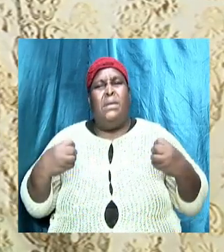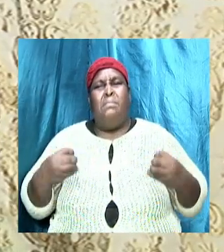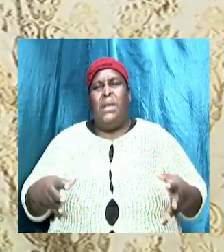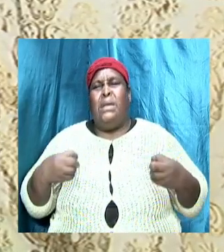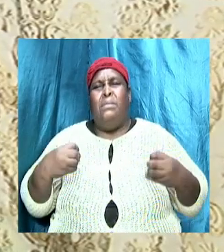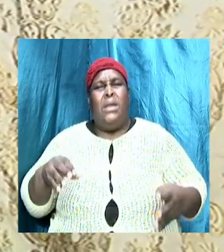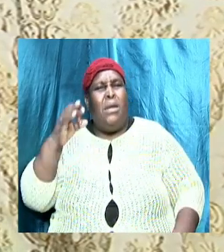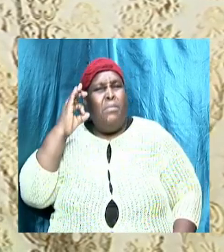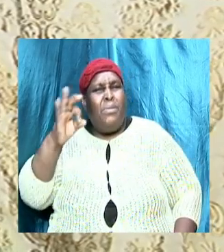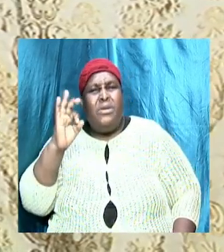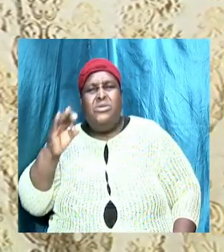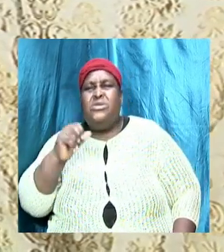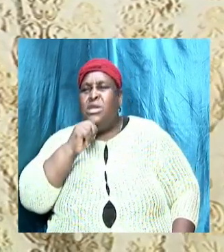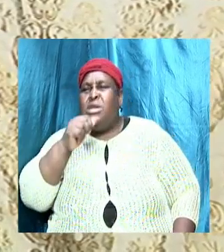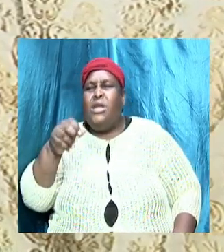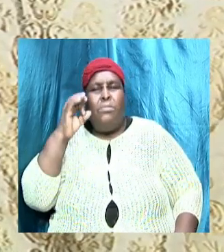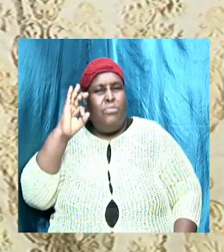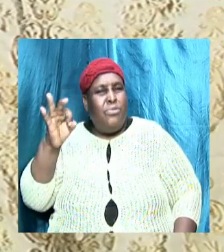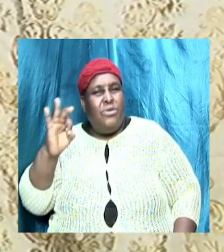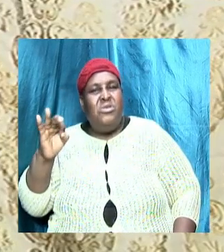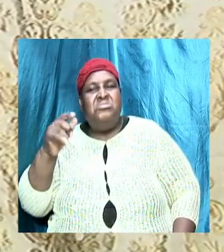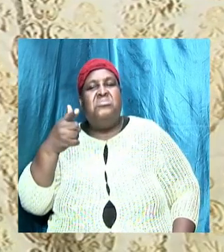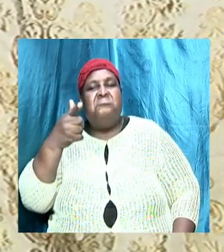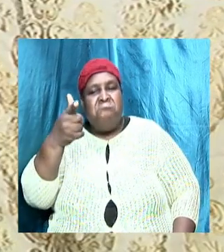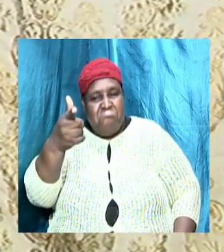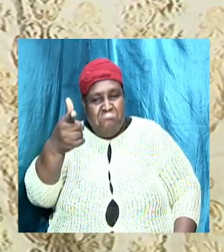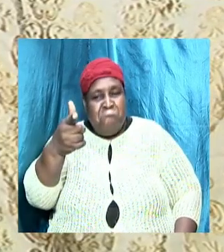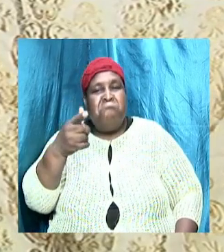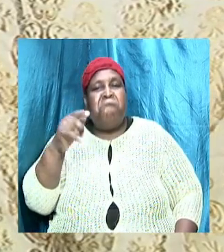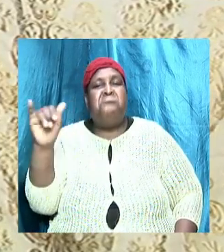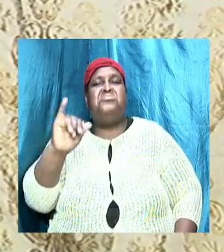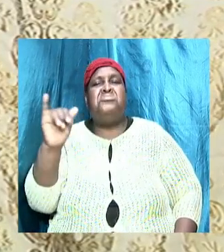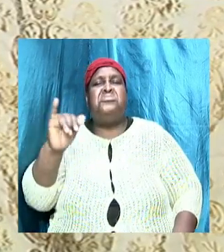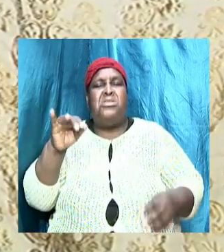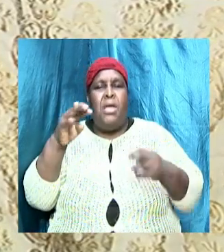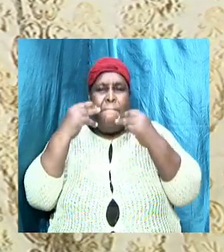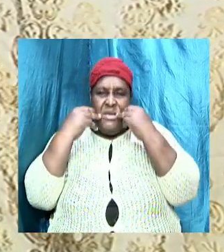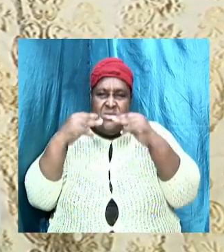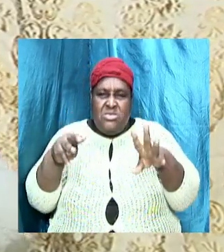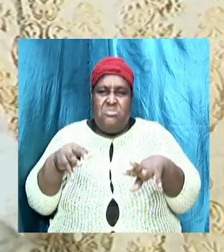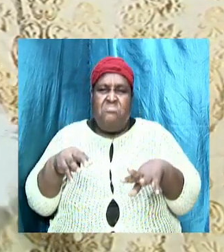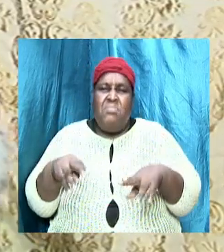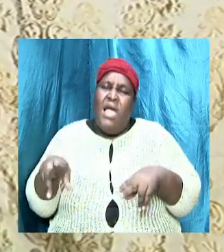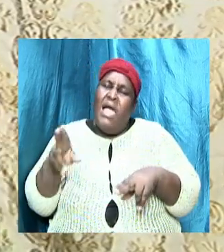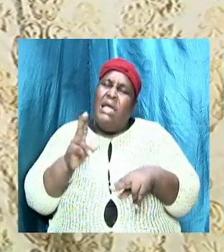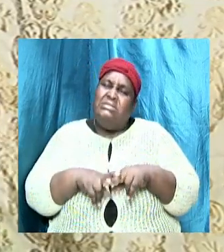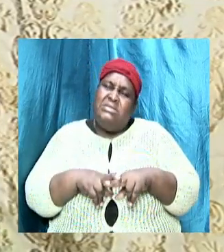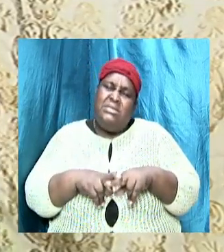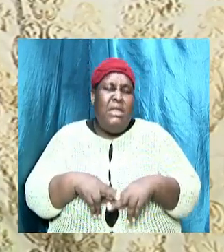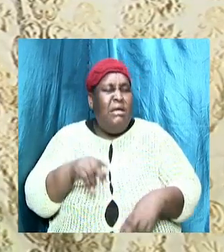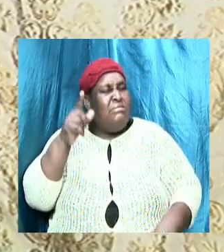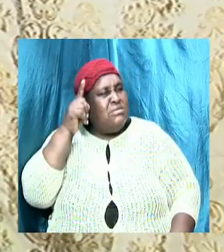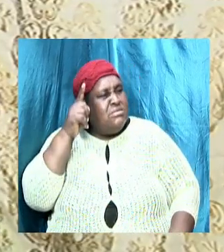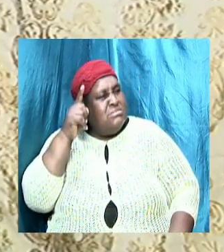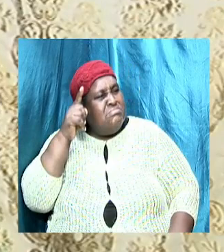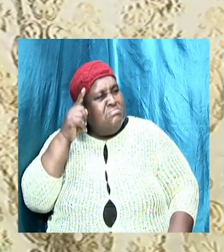that are not preaching this message. Hallelujah. I sat and I listened on interview the other day.